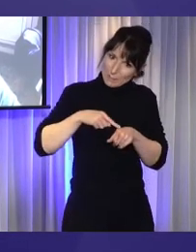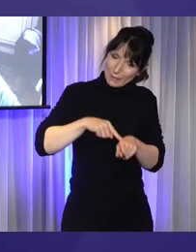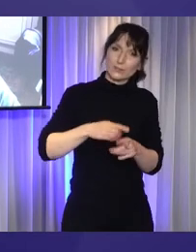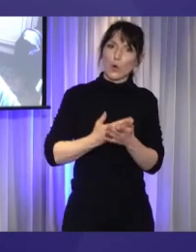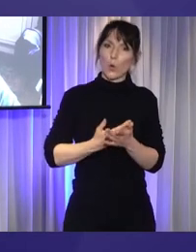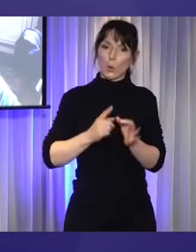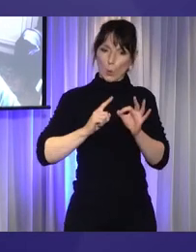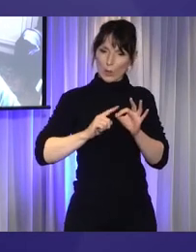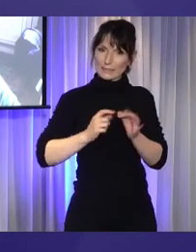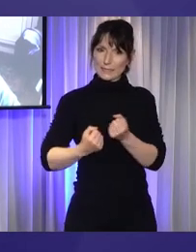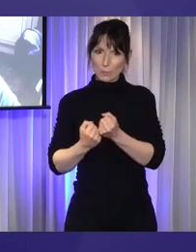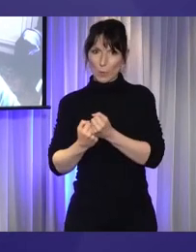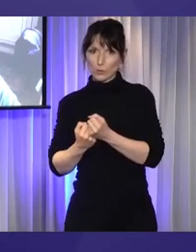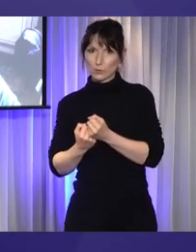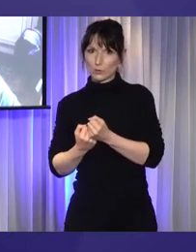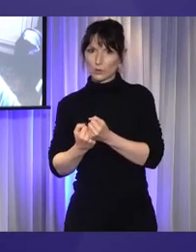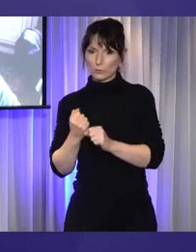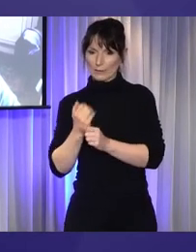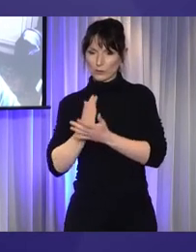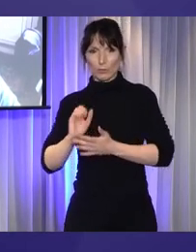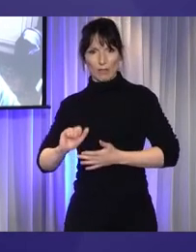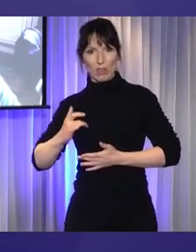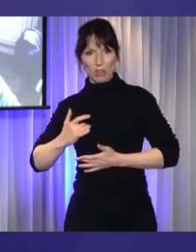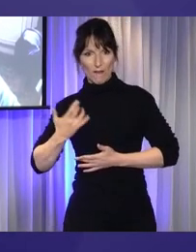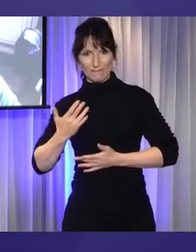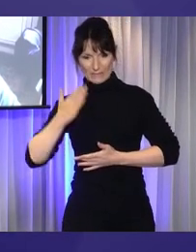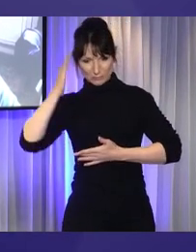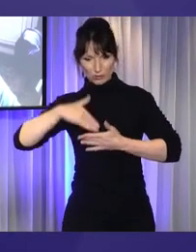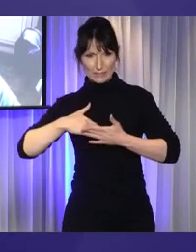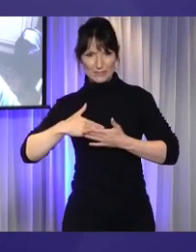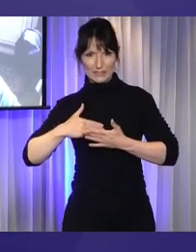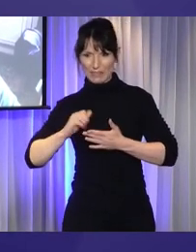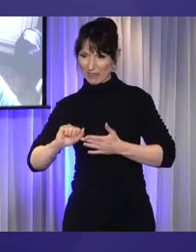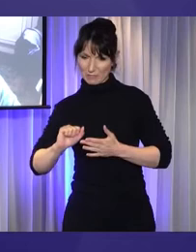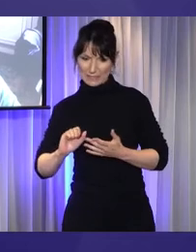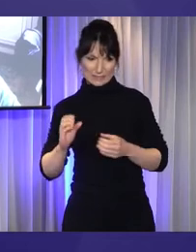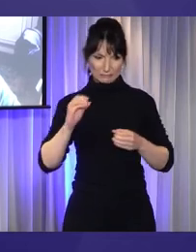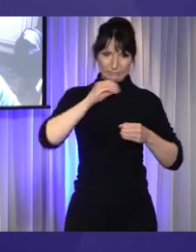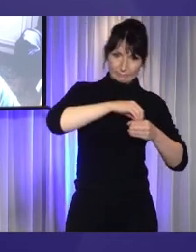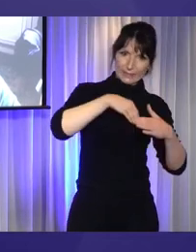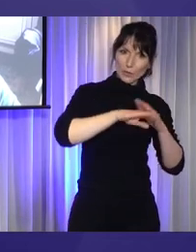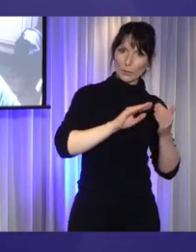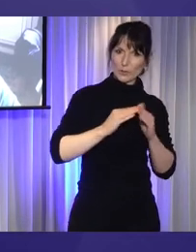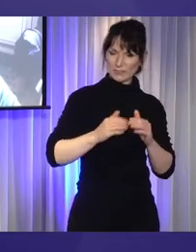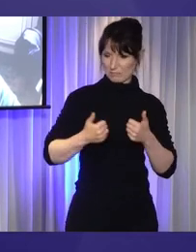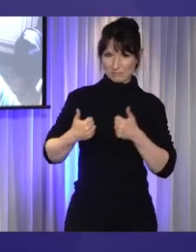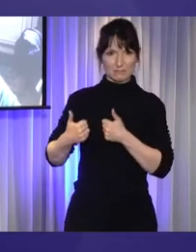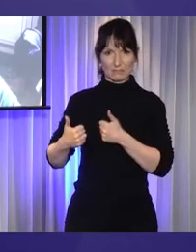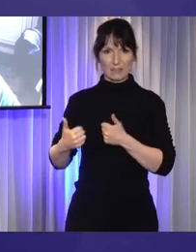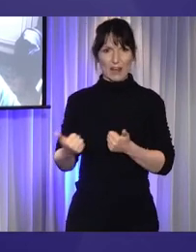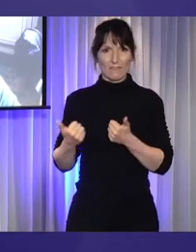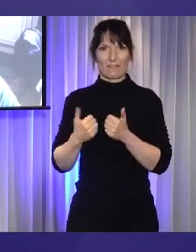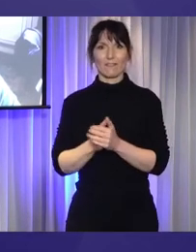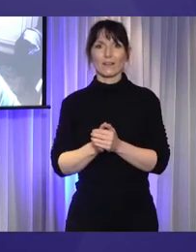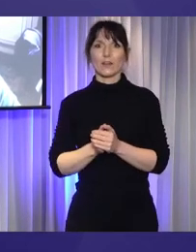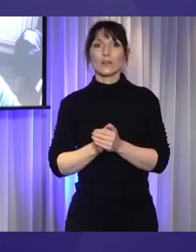enhance life's experiences and community participation. So what are some of